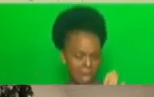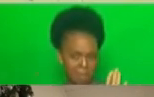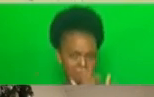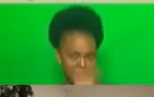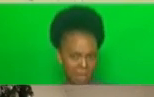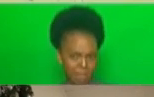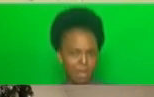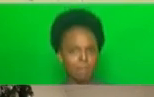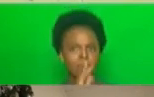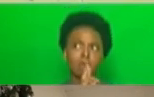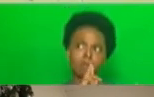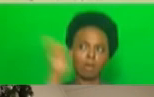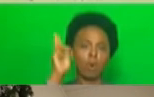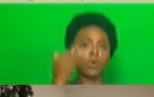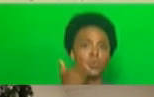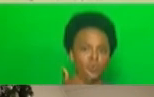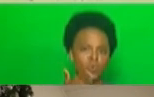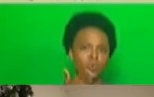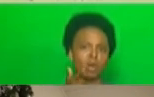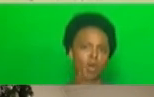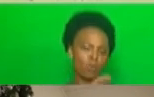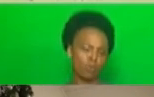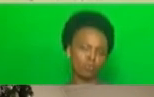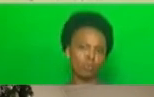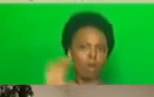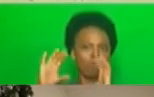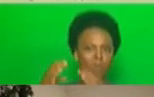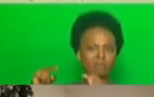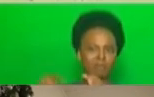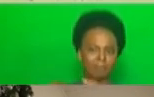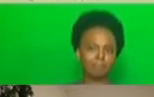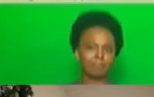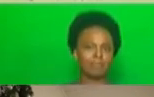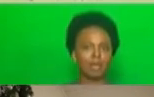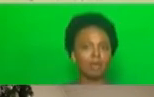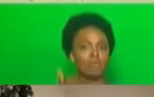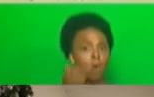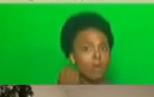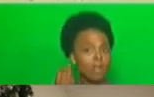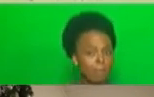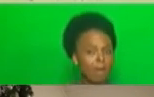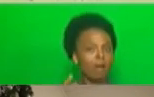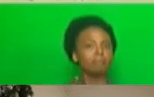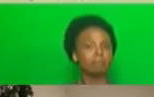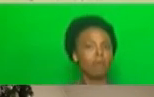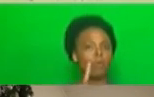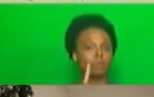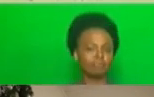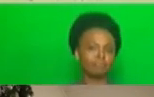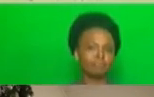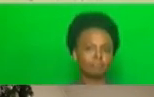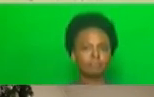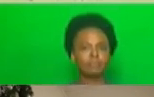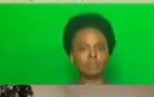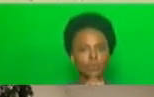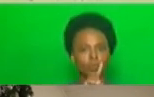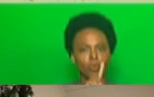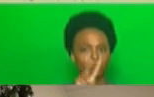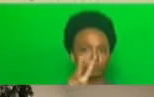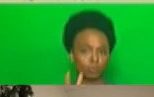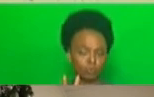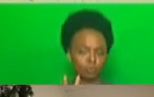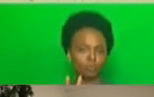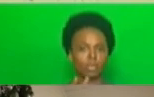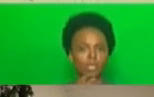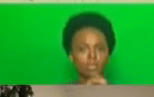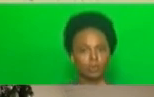National Consumer Commission. The number for the National Consumer Commission is 012